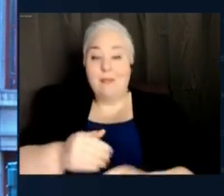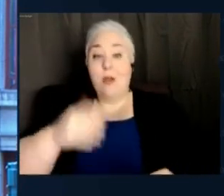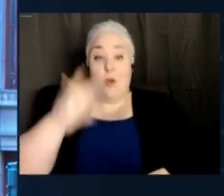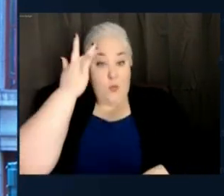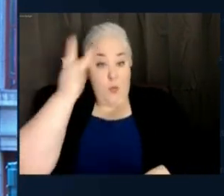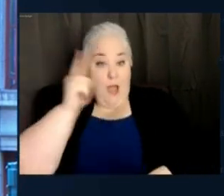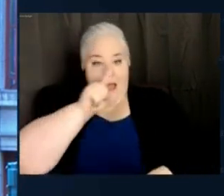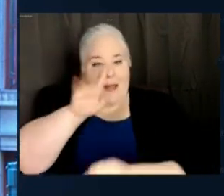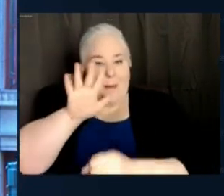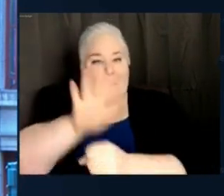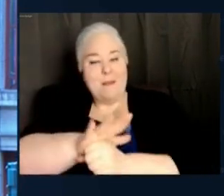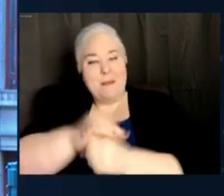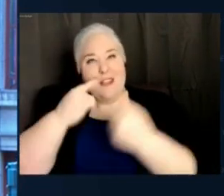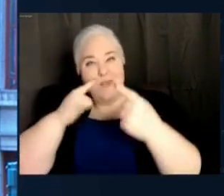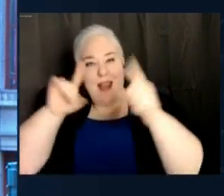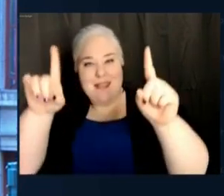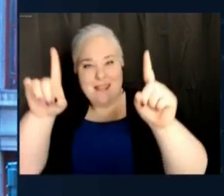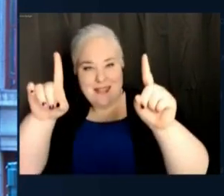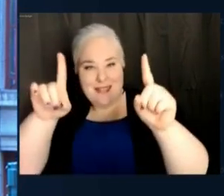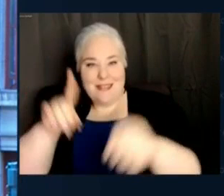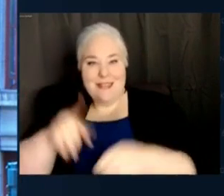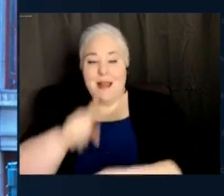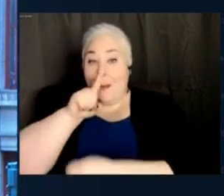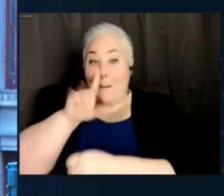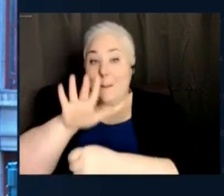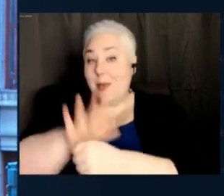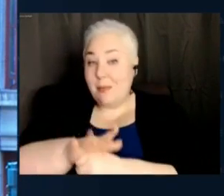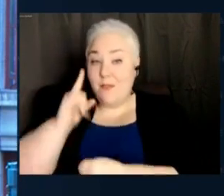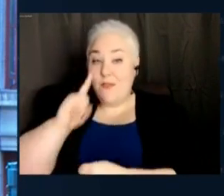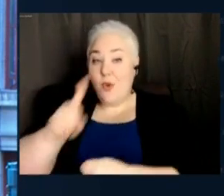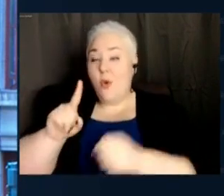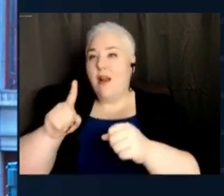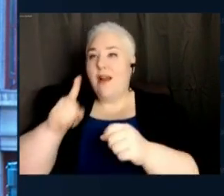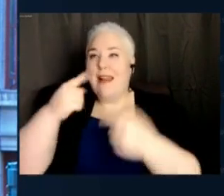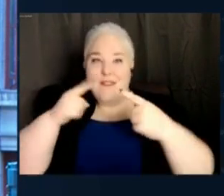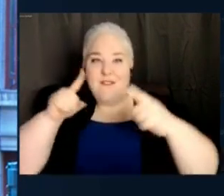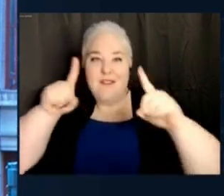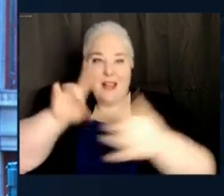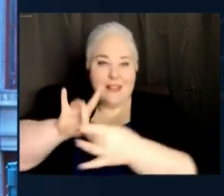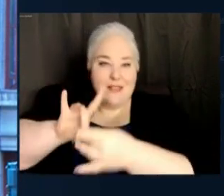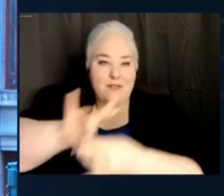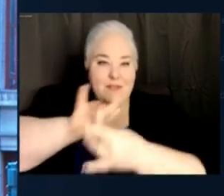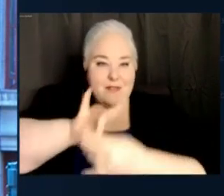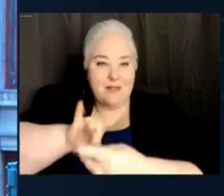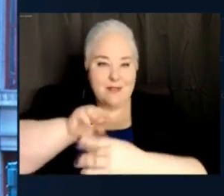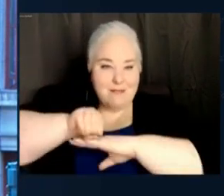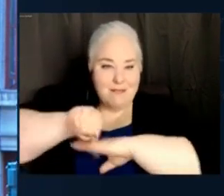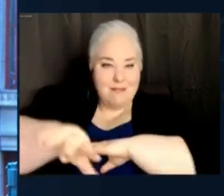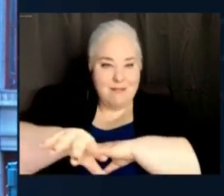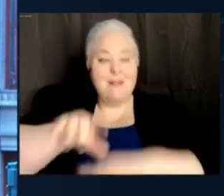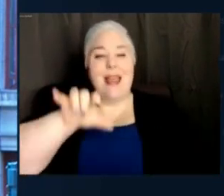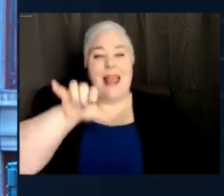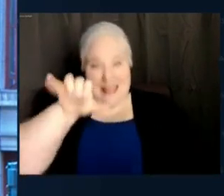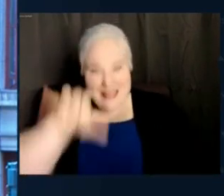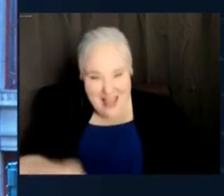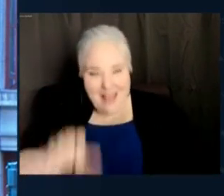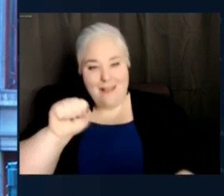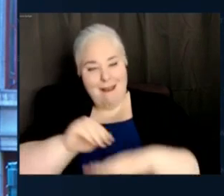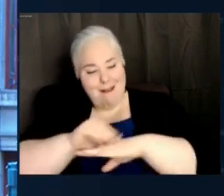responsiveness, and effectiveness that in fact leads to a world of possibilities.